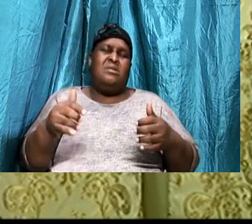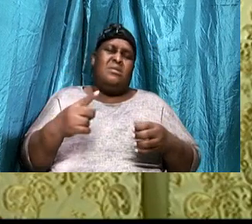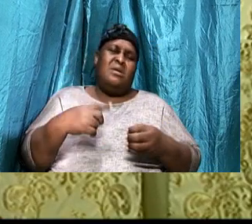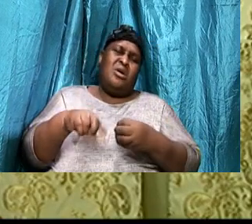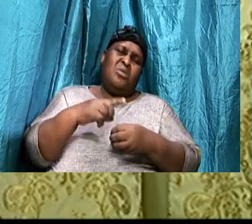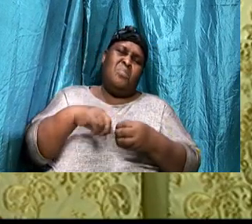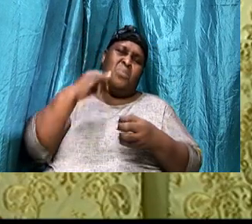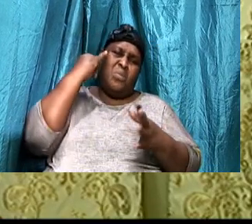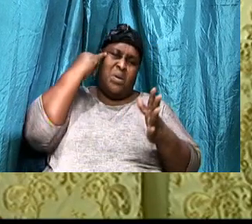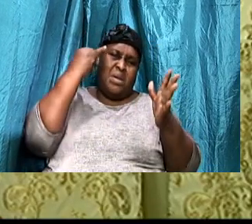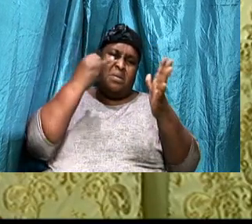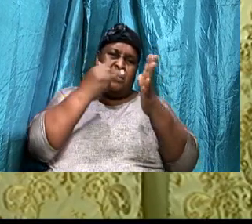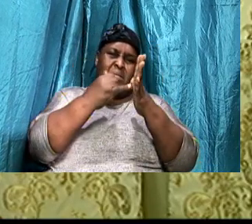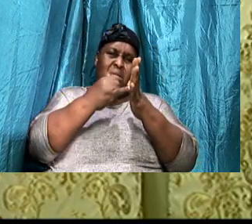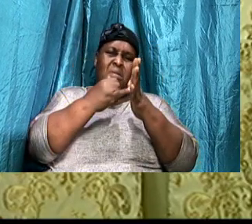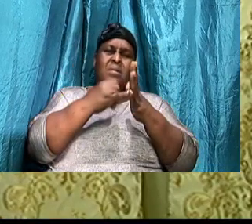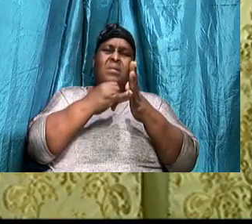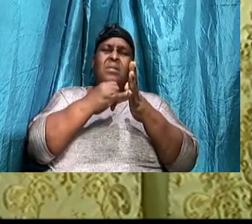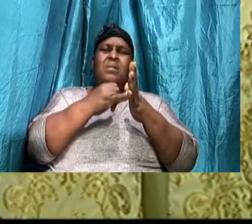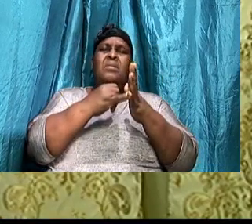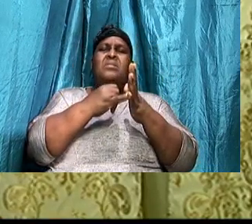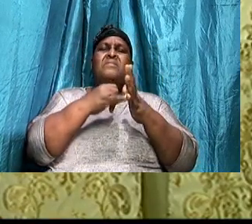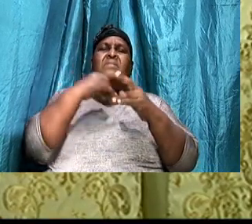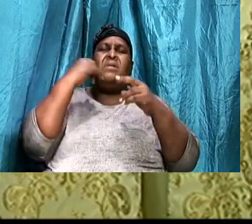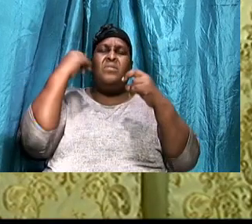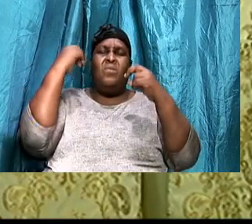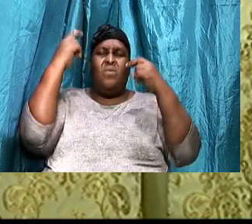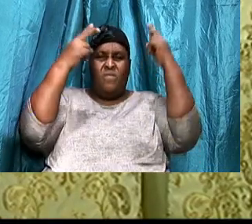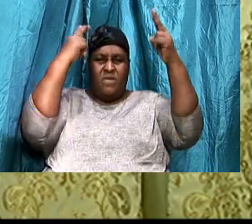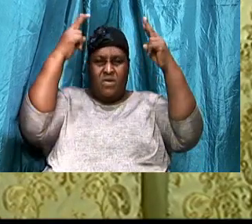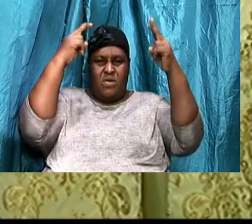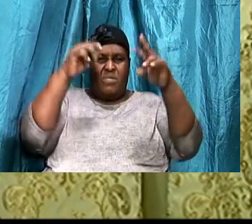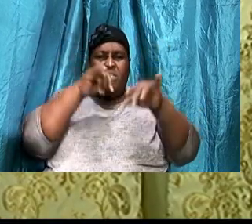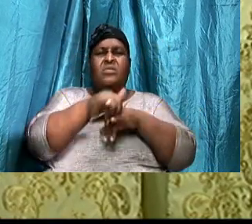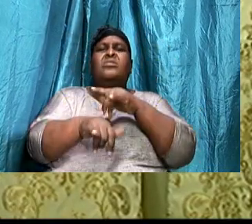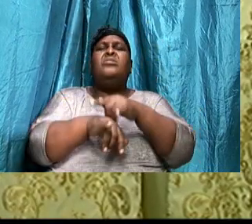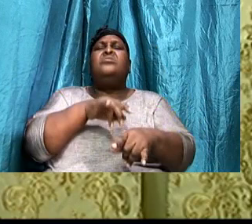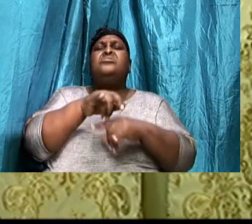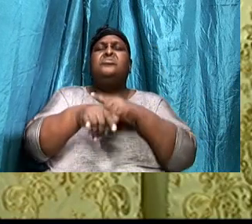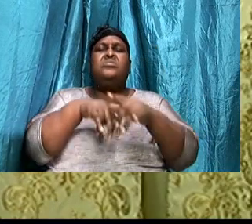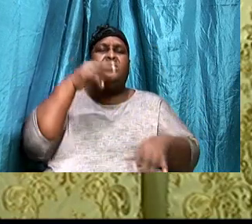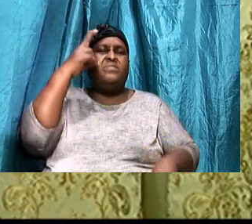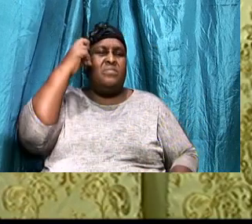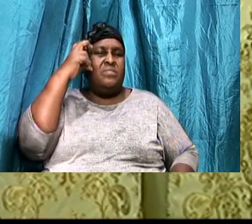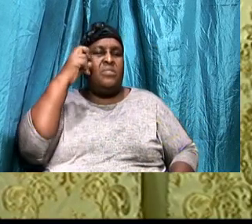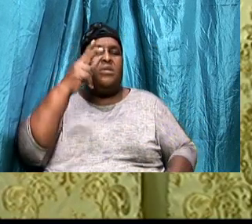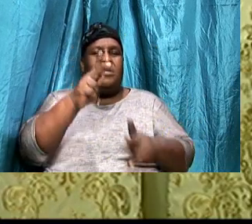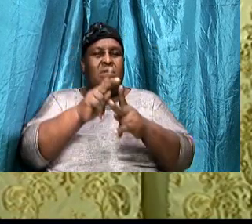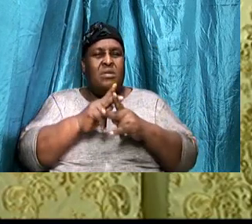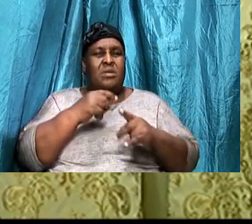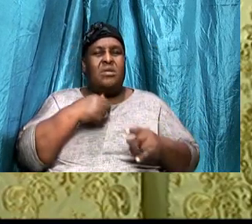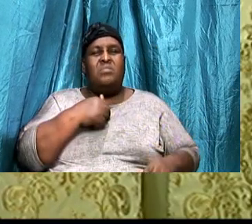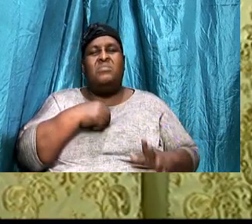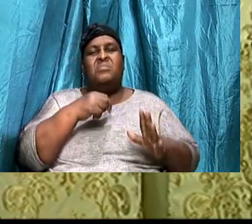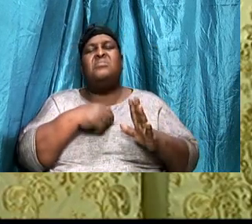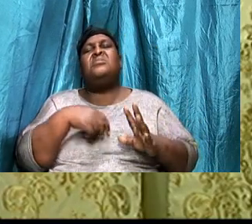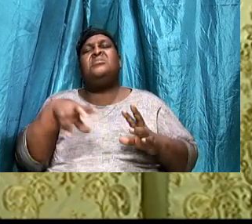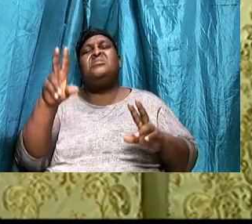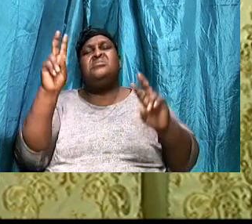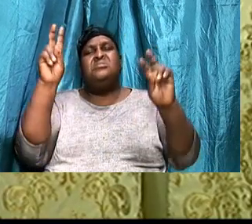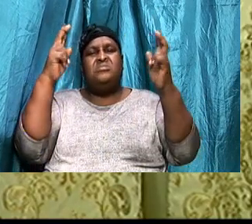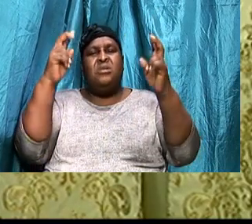And overcoming, The wiles of the adversary, It is important, That we keep these points, In mind, So that,